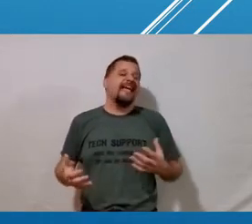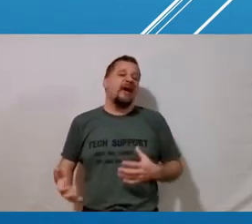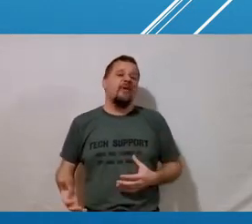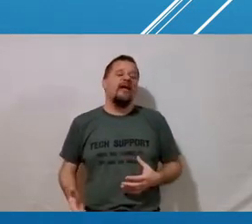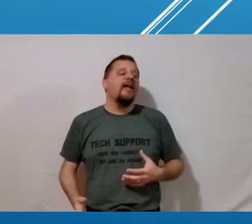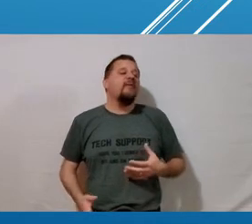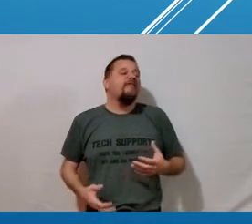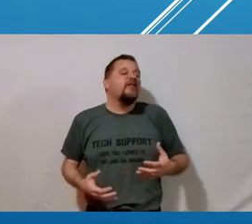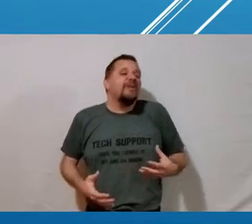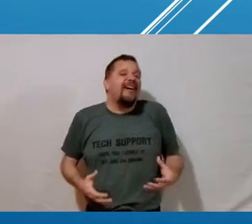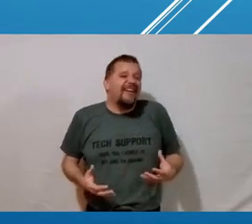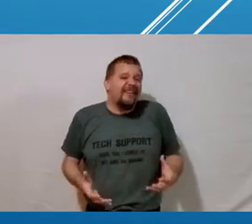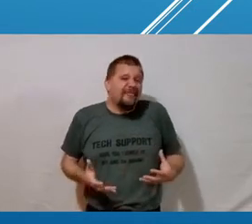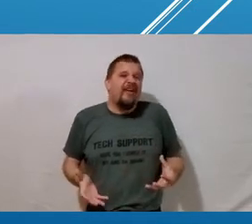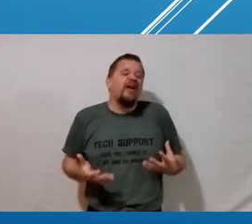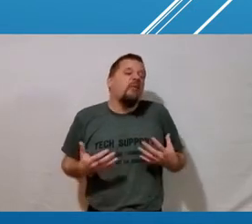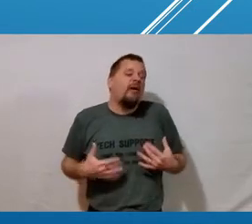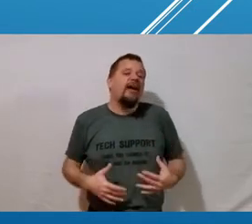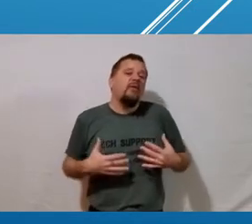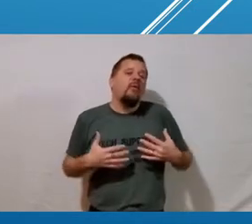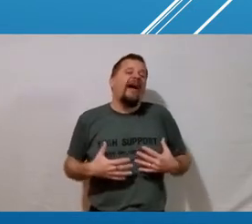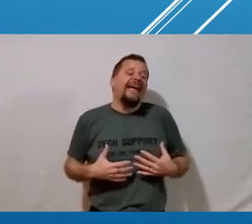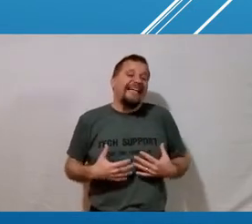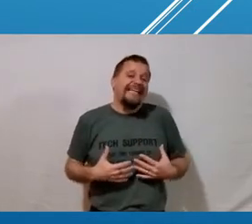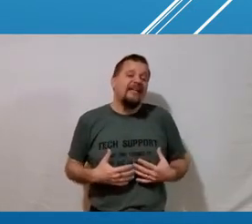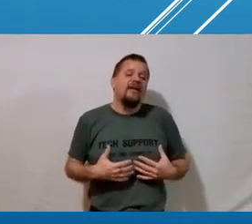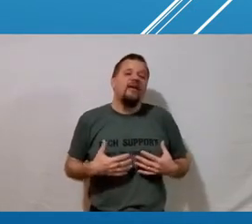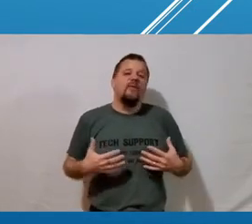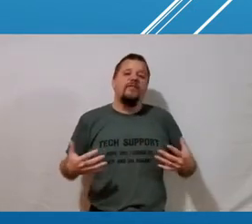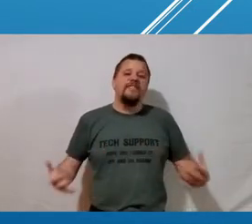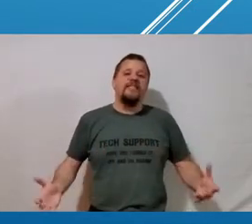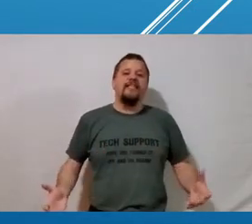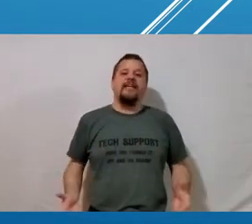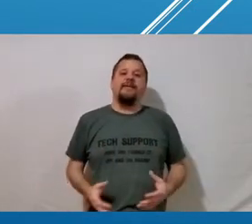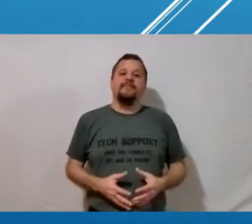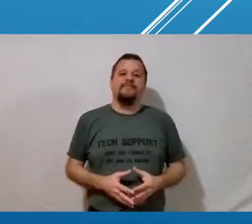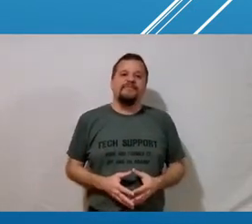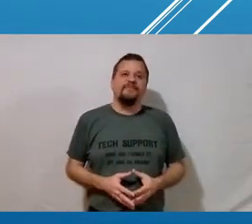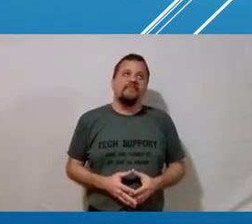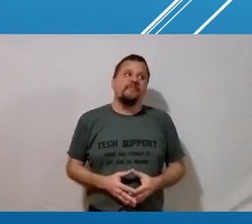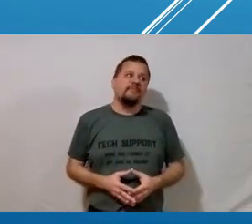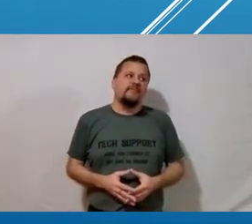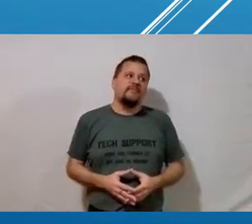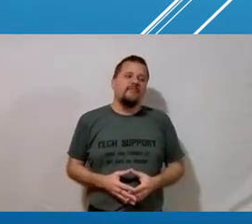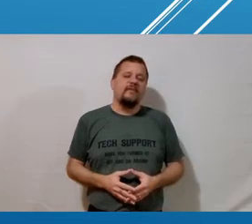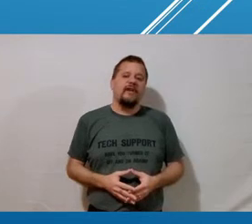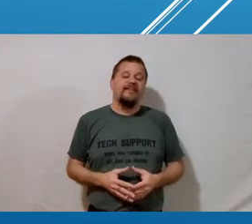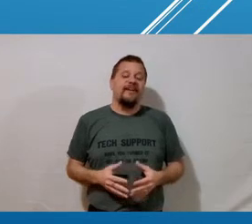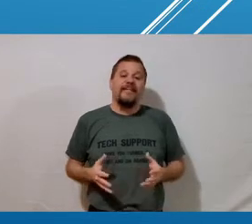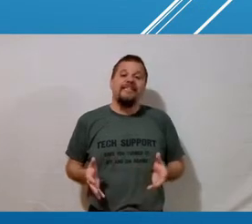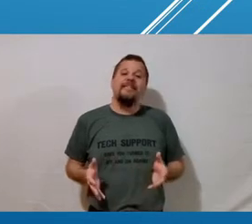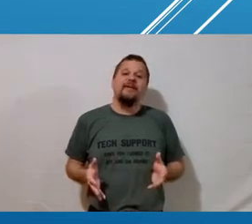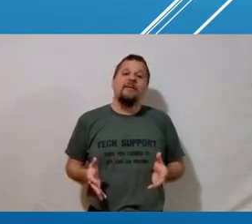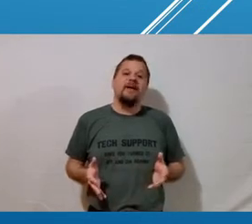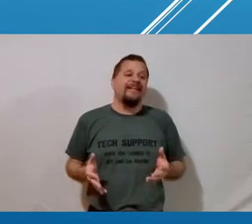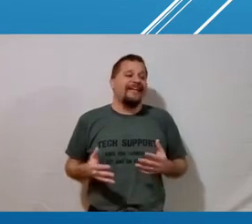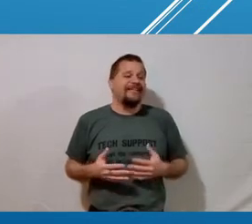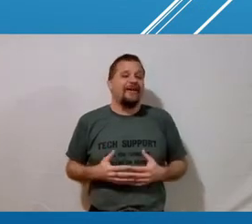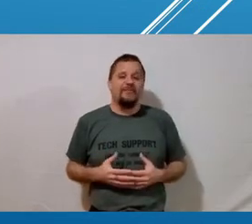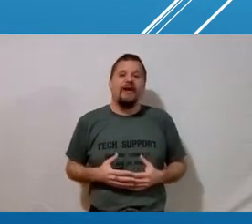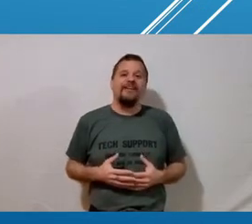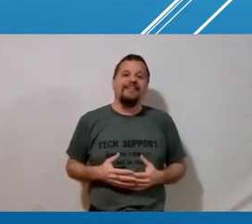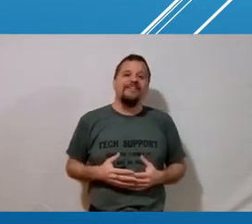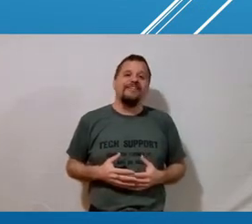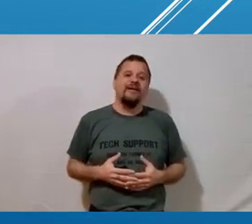does this work and does that work and we have to do it on the fly while while we're facilitating and it's not easy